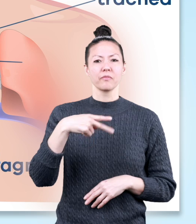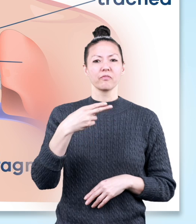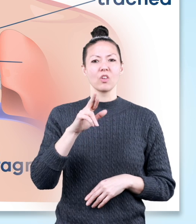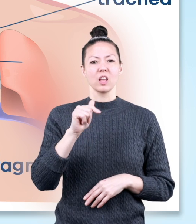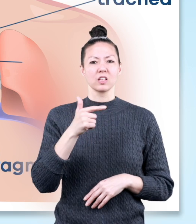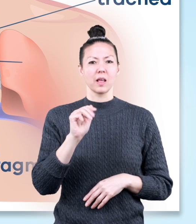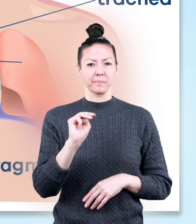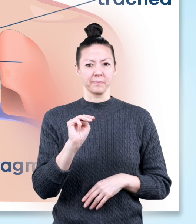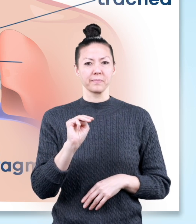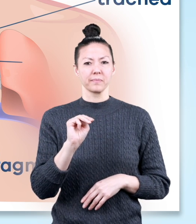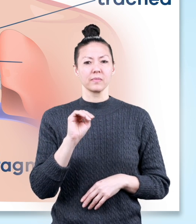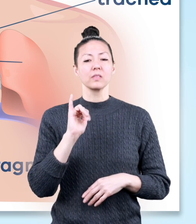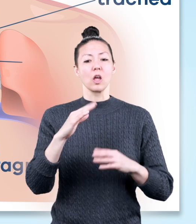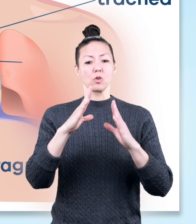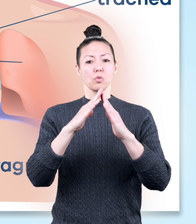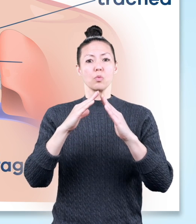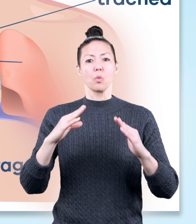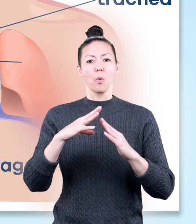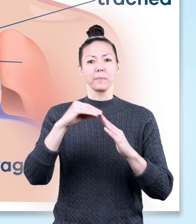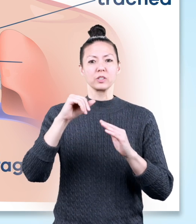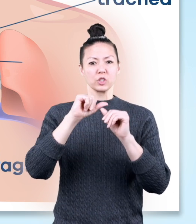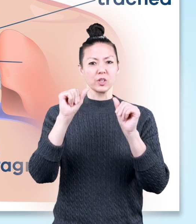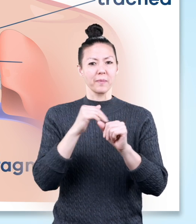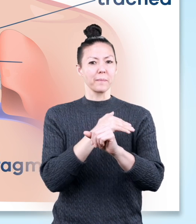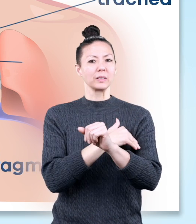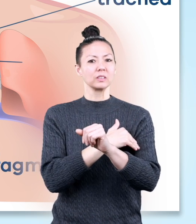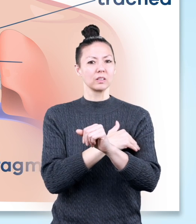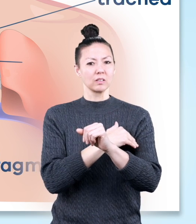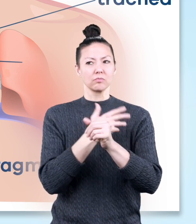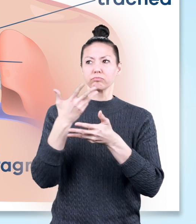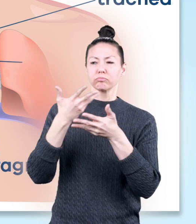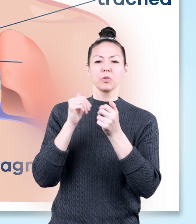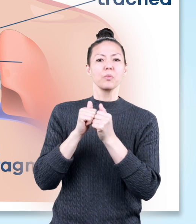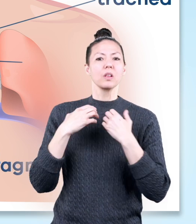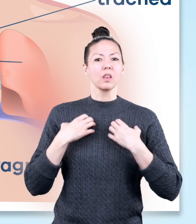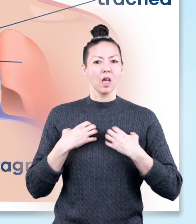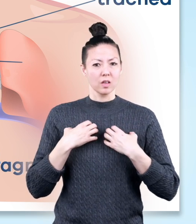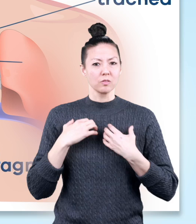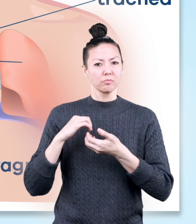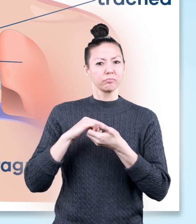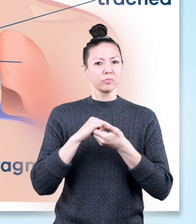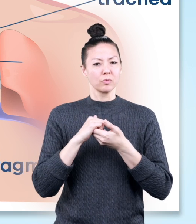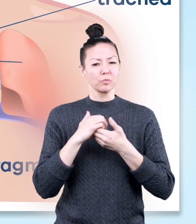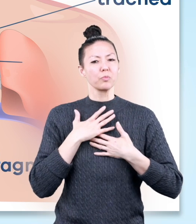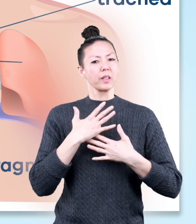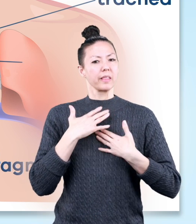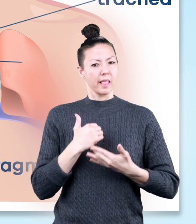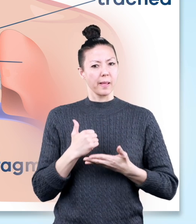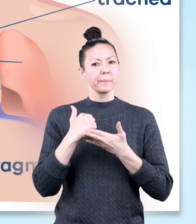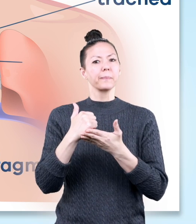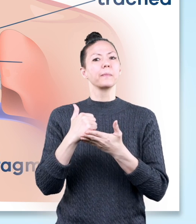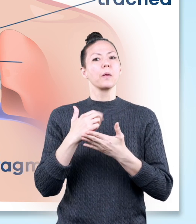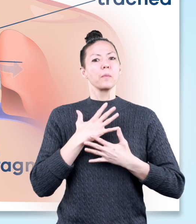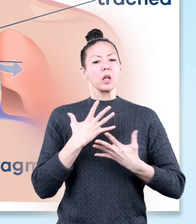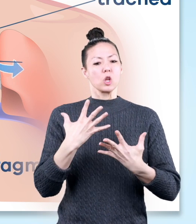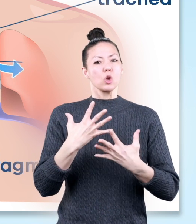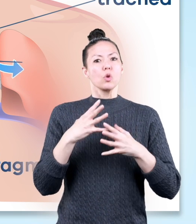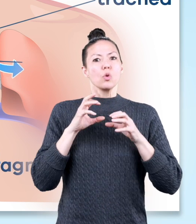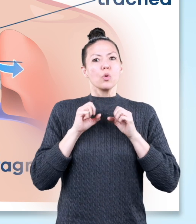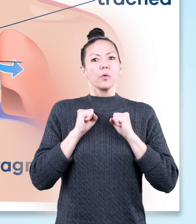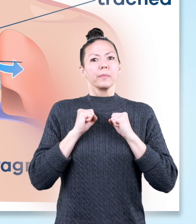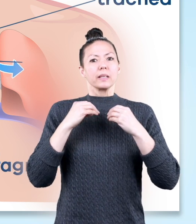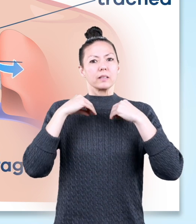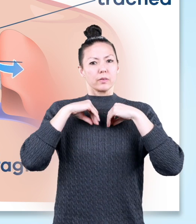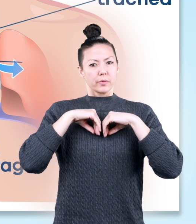diaphragm. This is the dome-shaped muscle that works with the lungs to help you breathe. When you